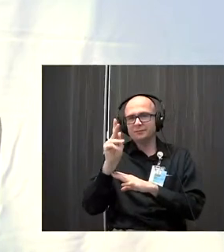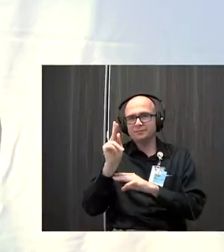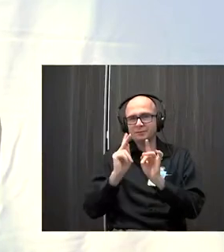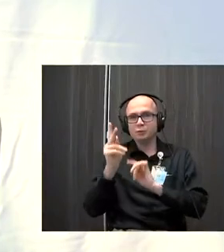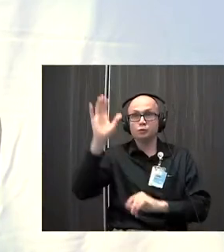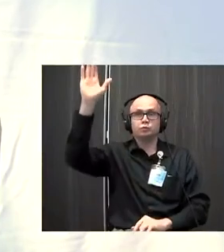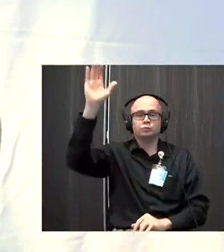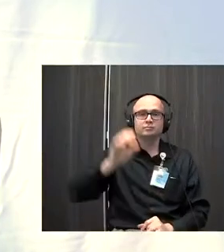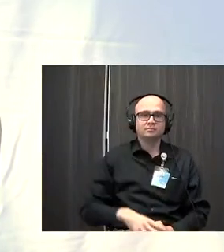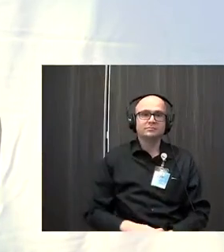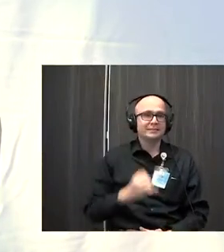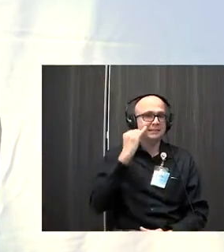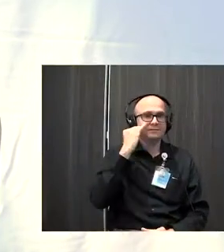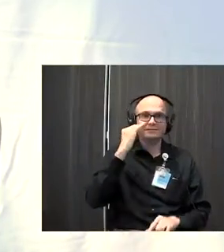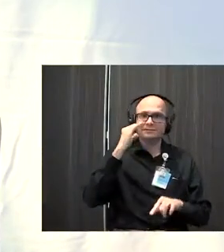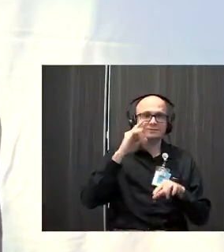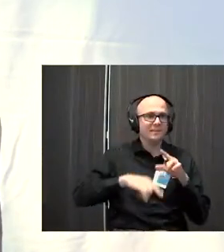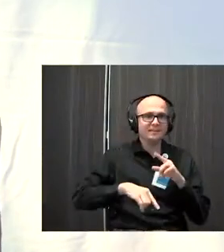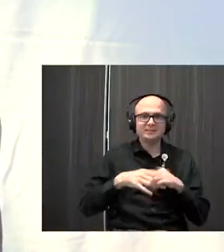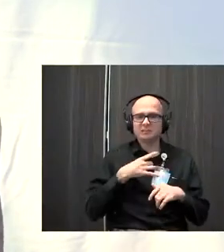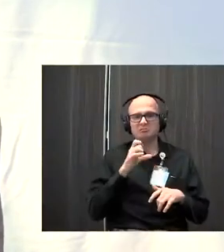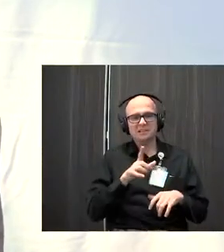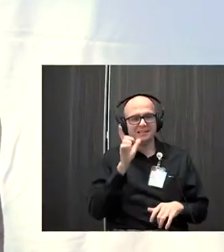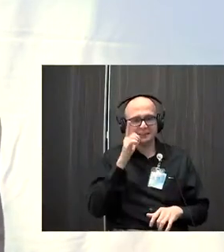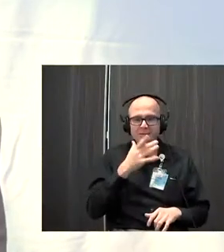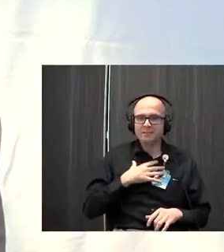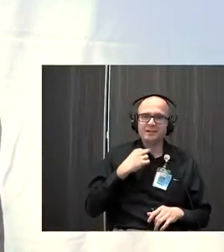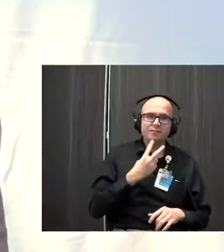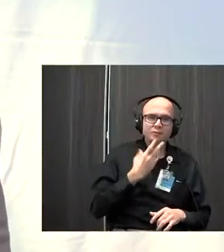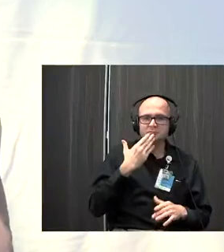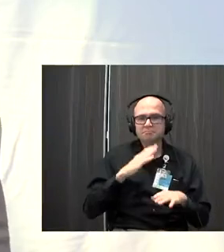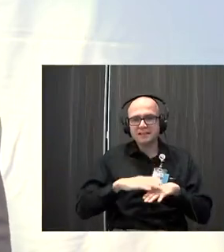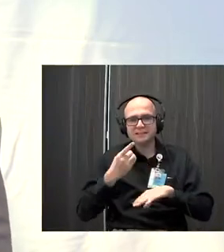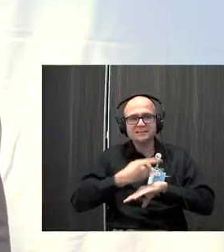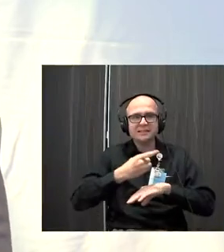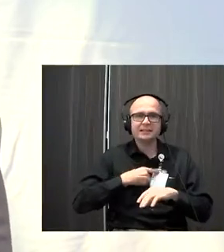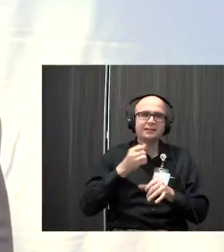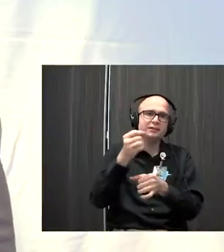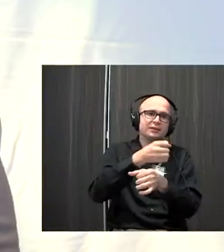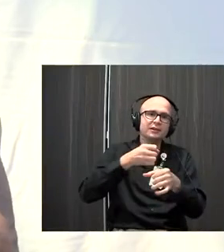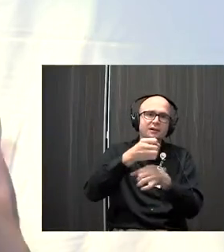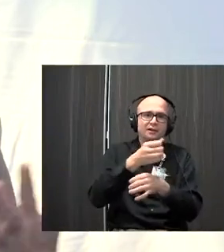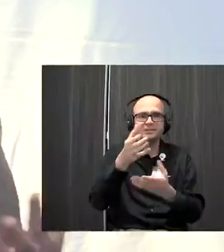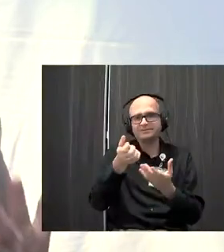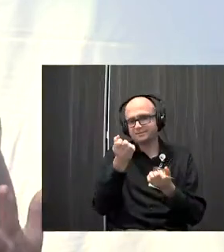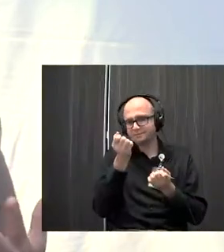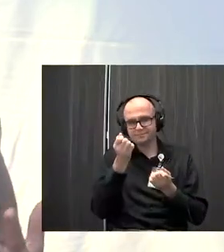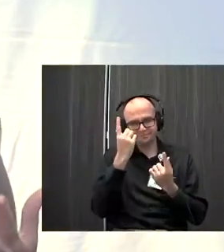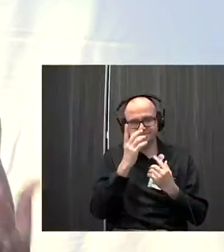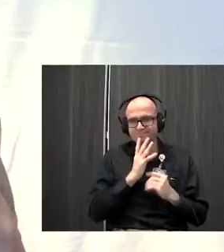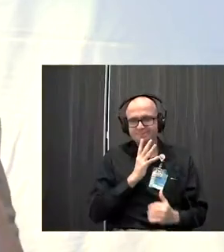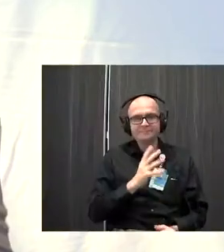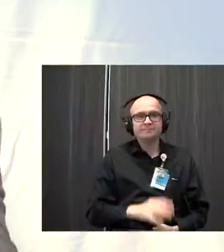raise their hand. And it's okay. If you didn't have it, you don't like lemons, you don't like my voice, you're having a bad day, you need a cup of coffee, it's fine. But many, many